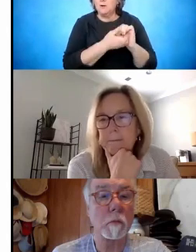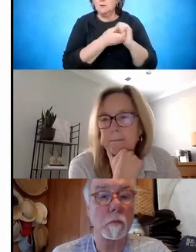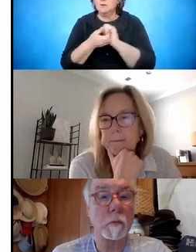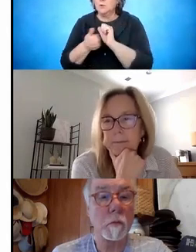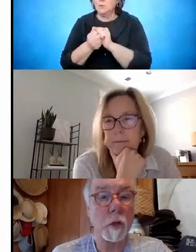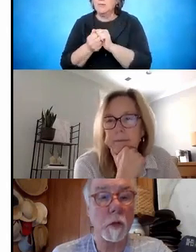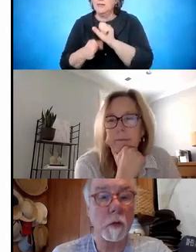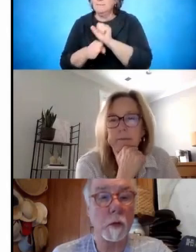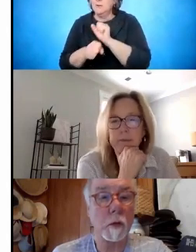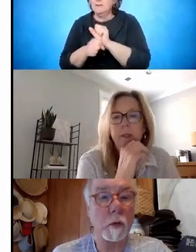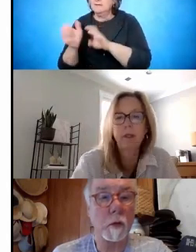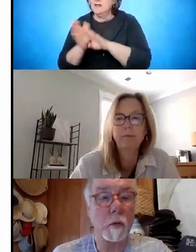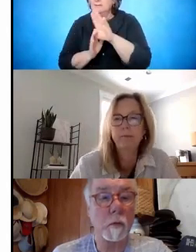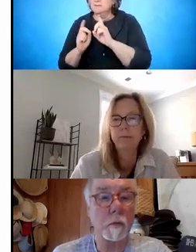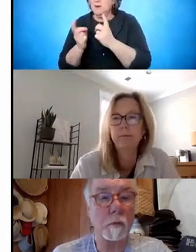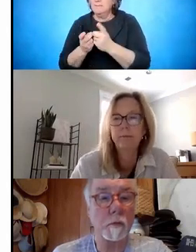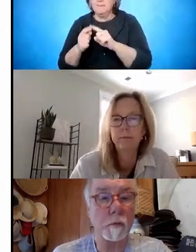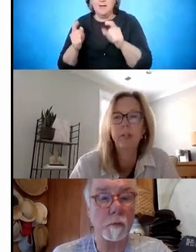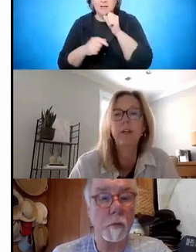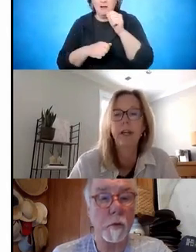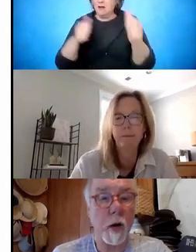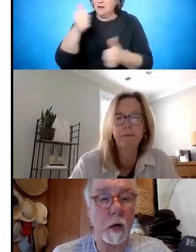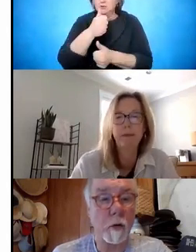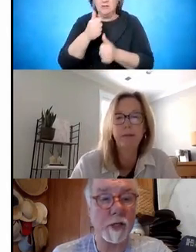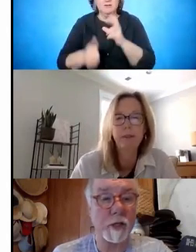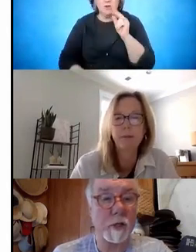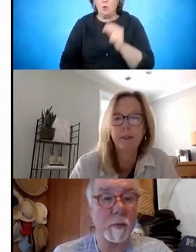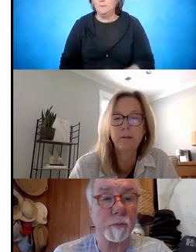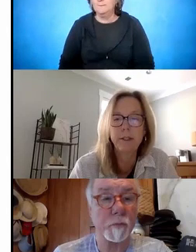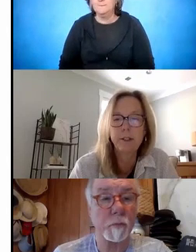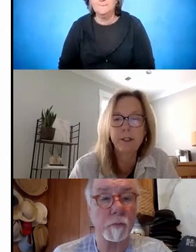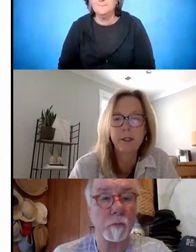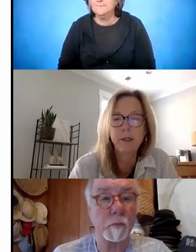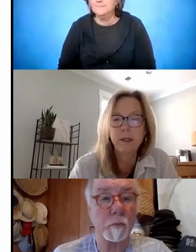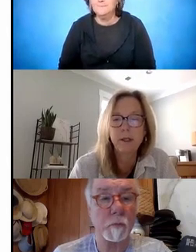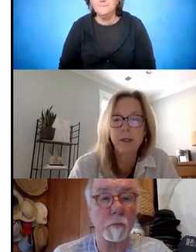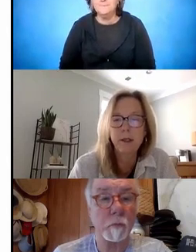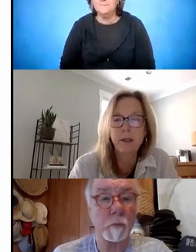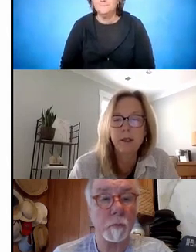Development Department, but they're not underneath them. Okay. That was one question.